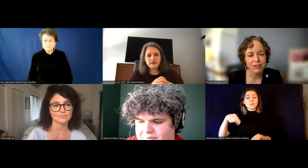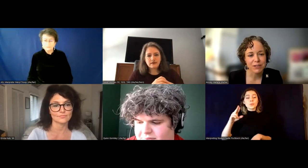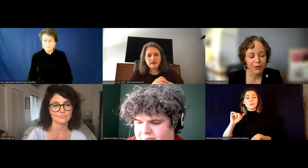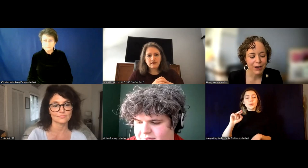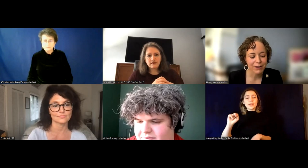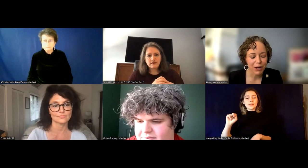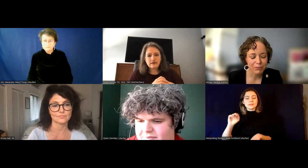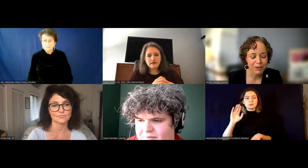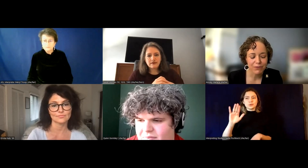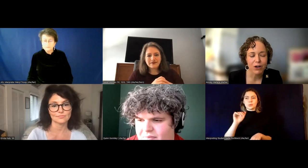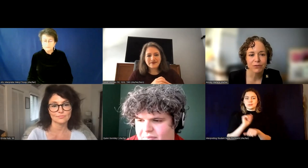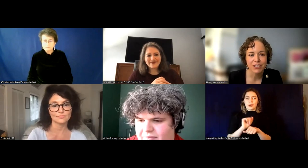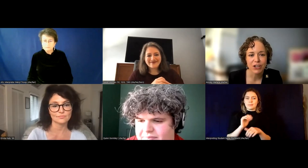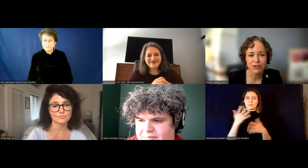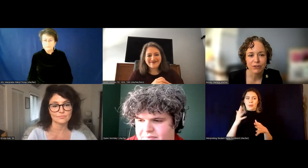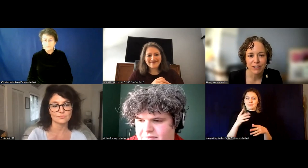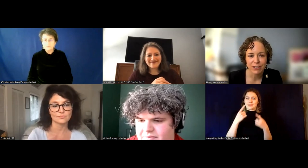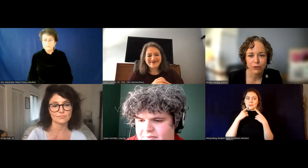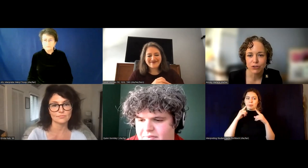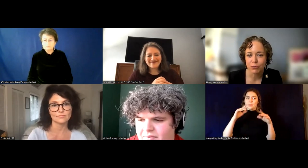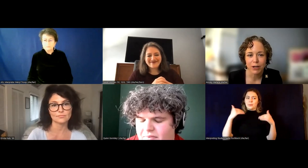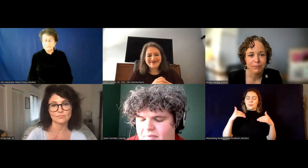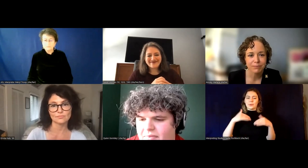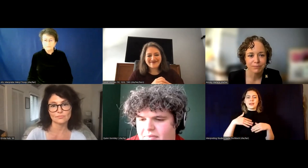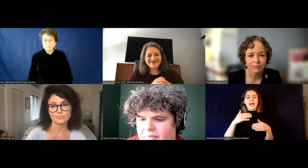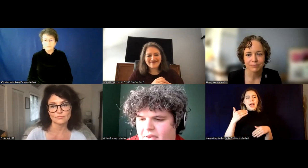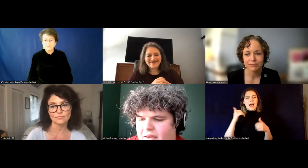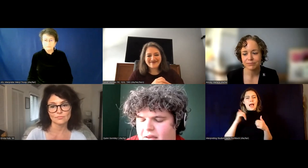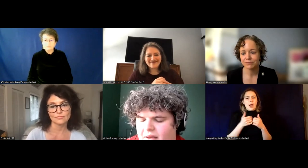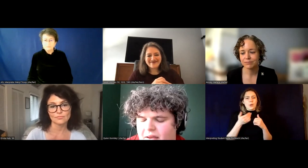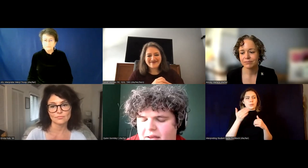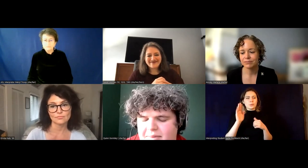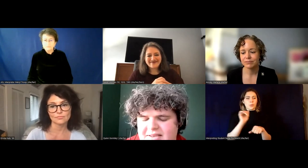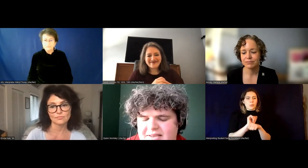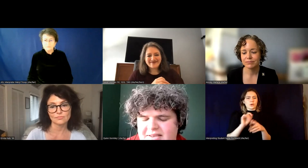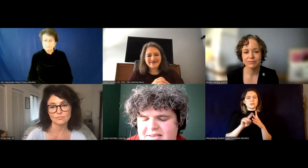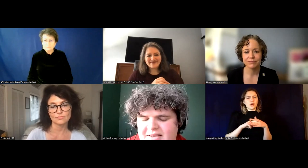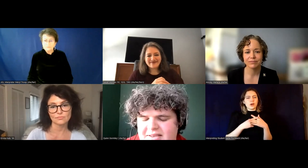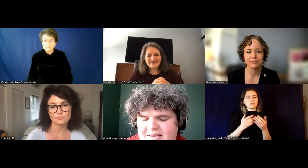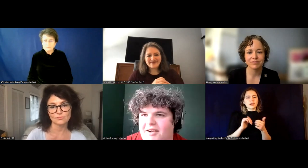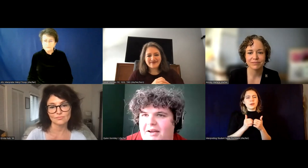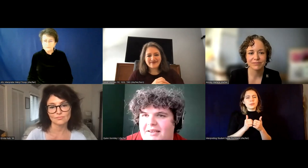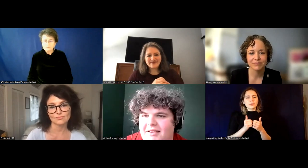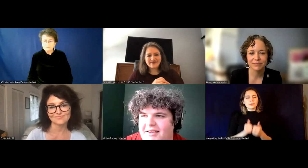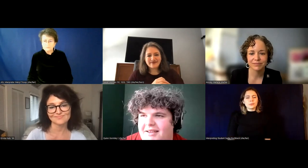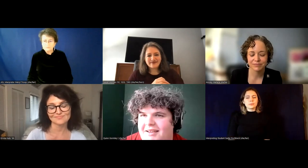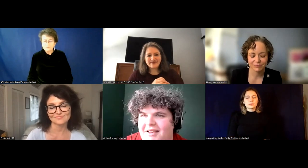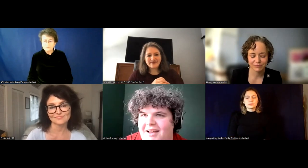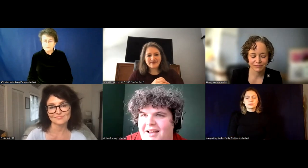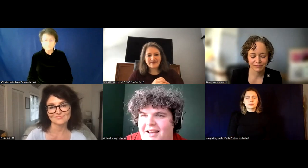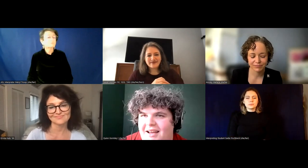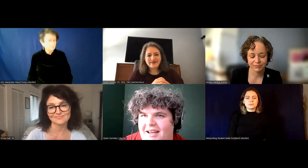you first, uh, come to be involved in gender diversity and inclusion work? Yeah, absolutely. Uh, you know, I think,